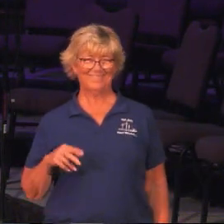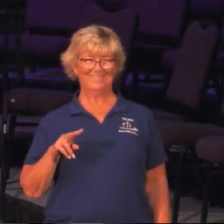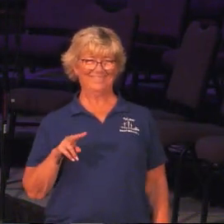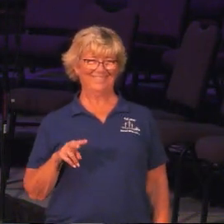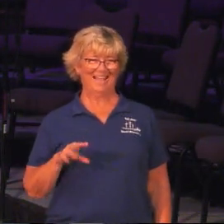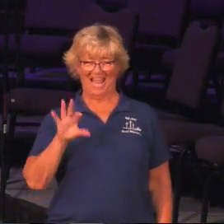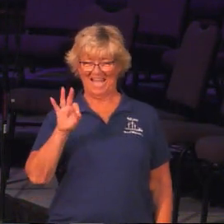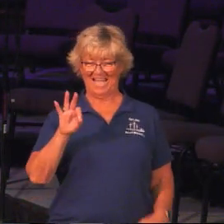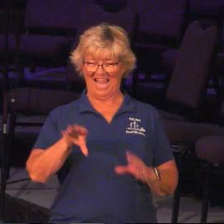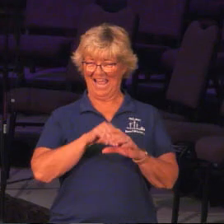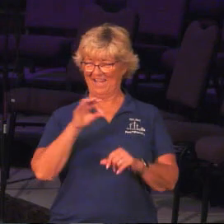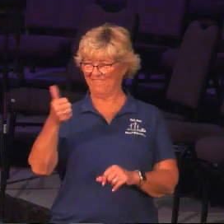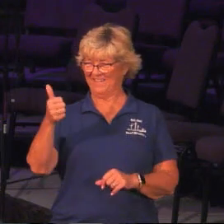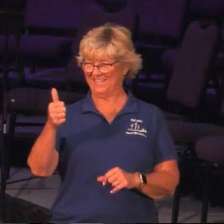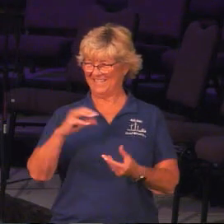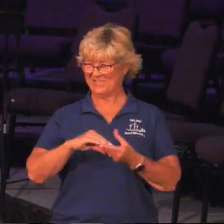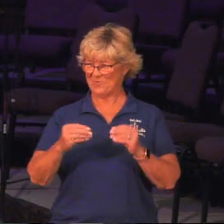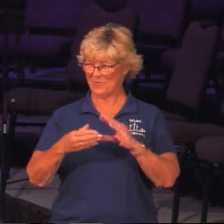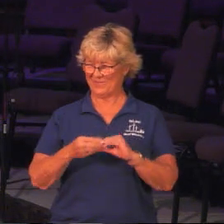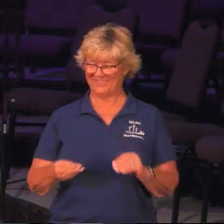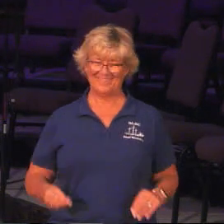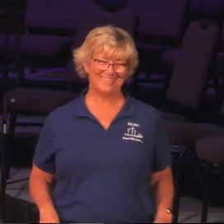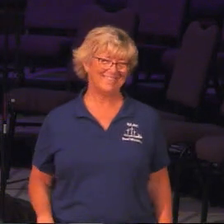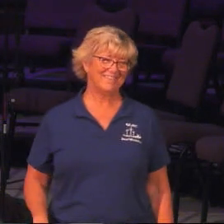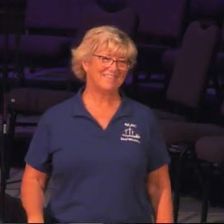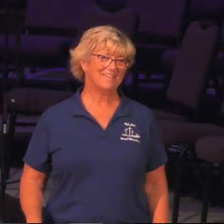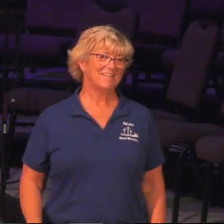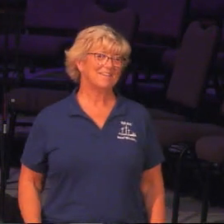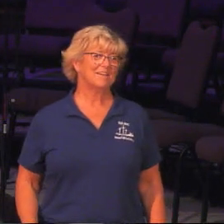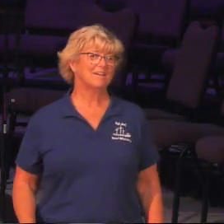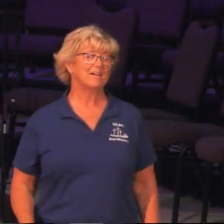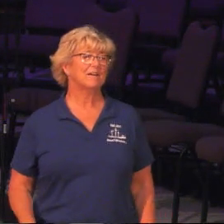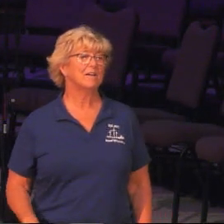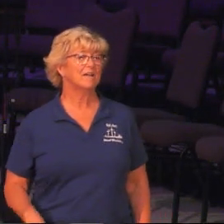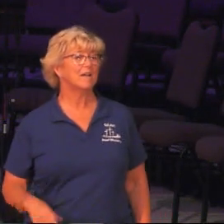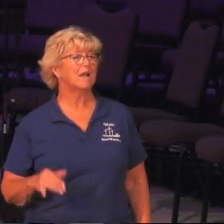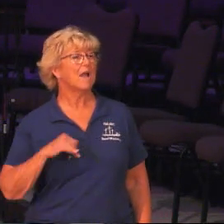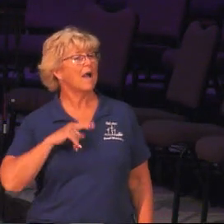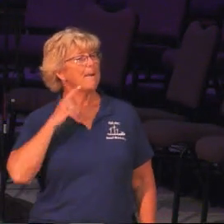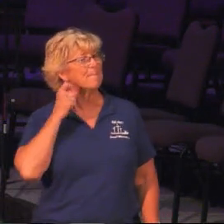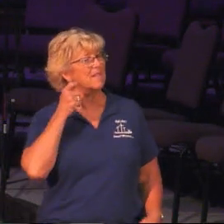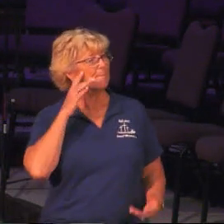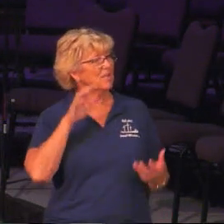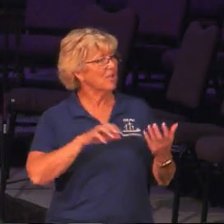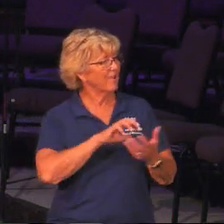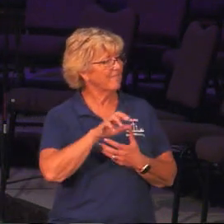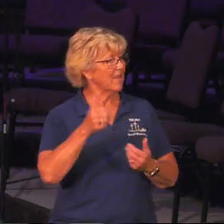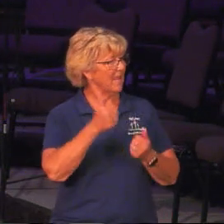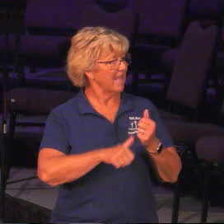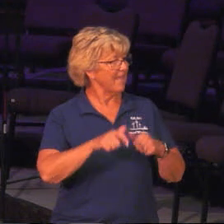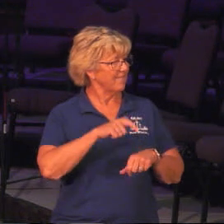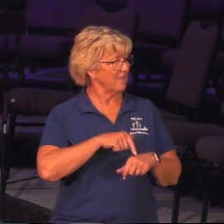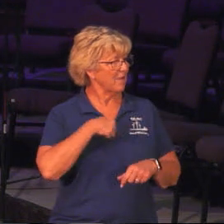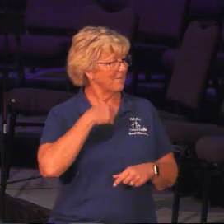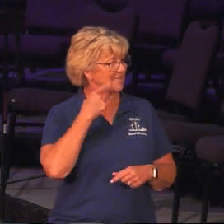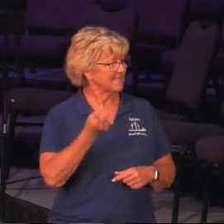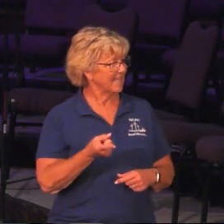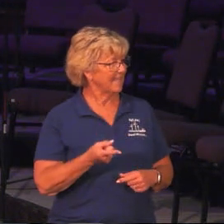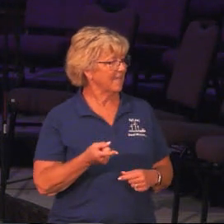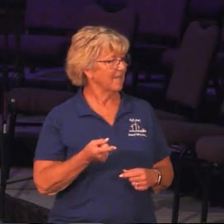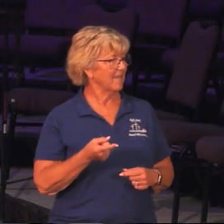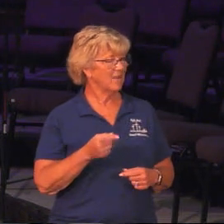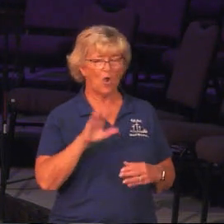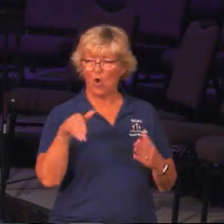Nine out of 10. Nine out of 10. I, but, but I'm really confused that every time I say this, you know,